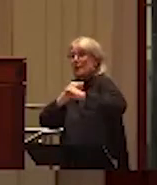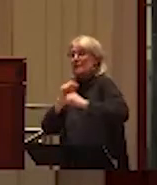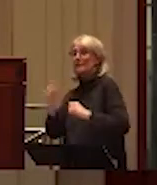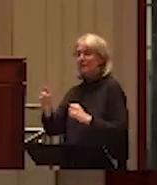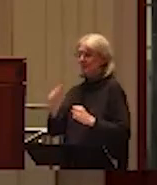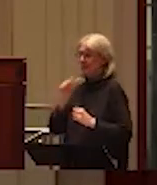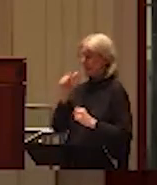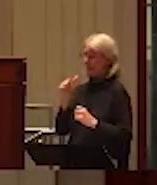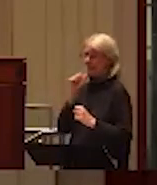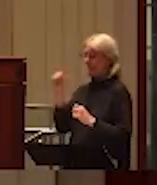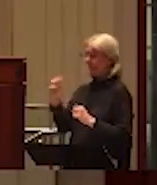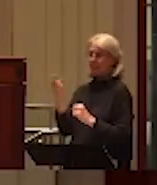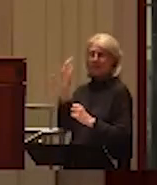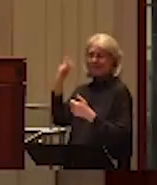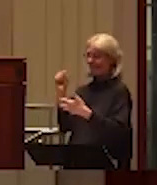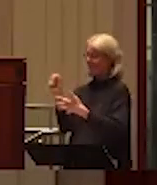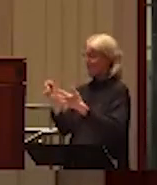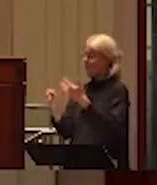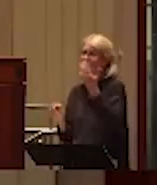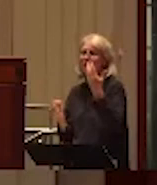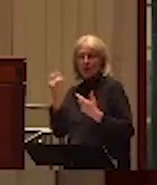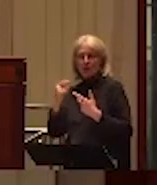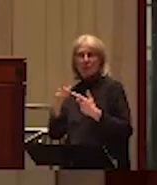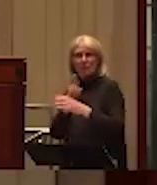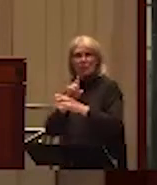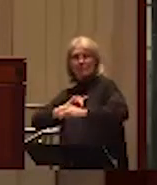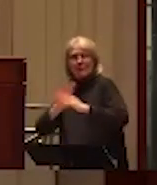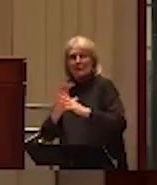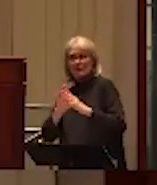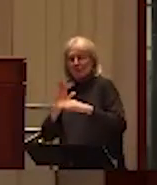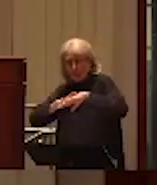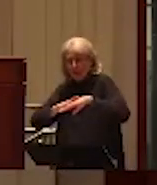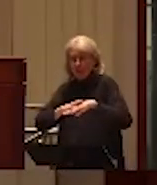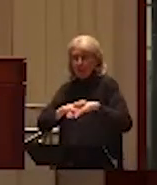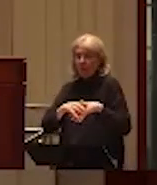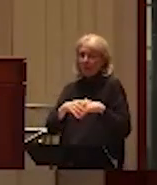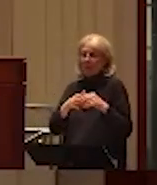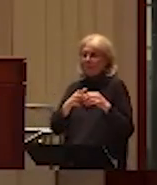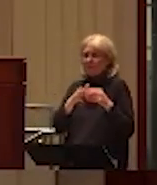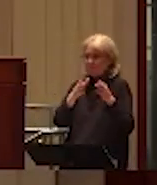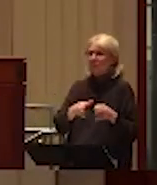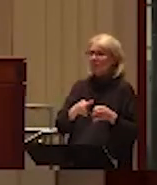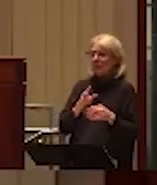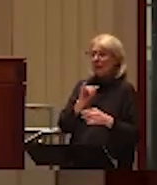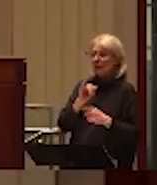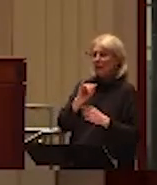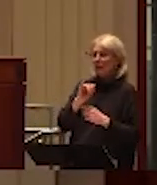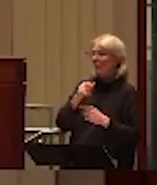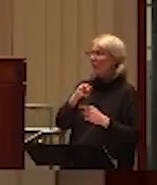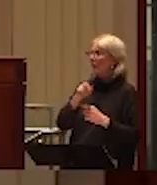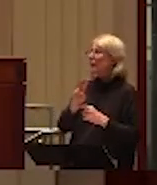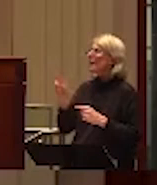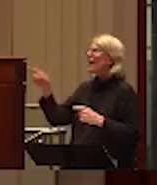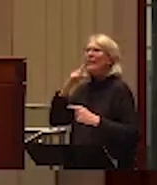of violent behavior by women. But the question was about structural issues. Social, yes, sociostructural power.